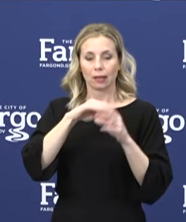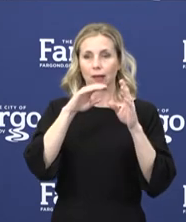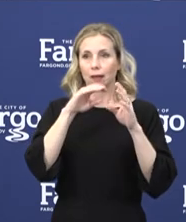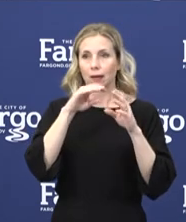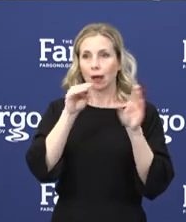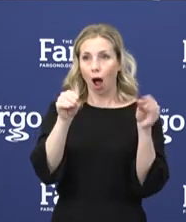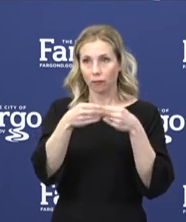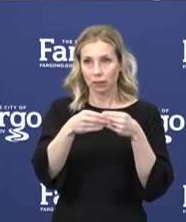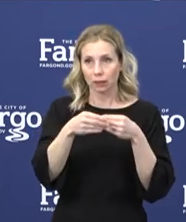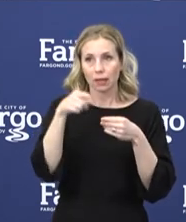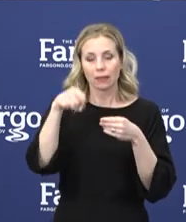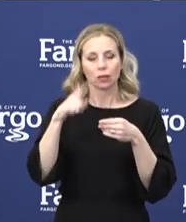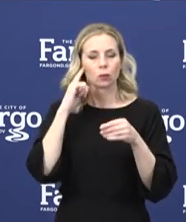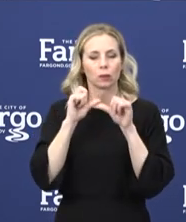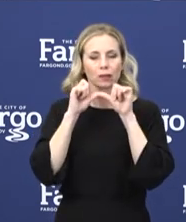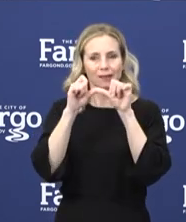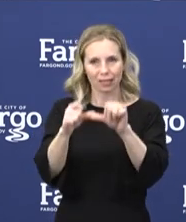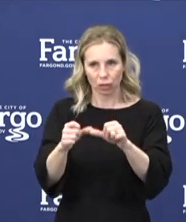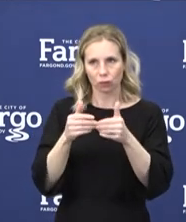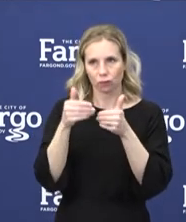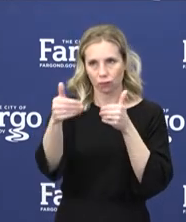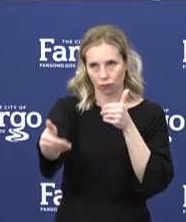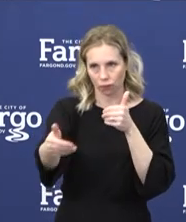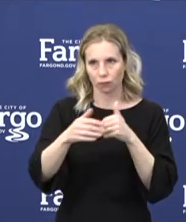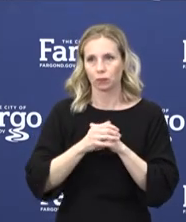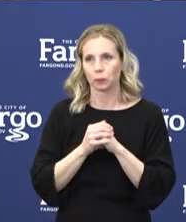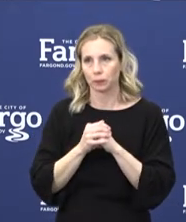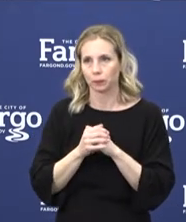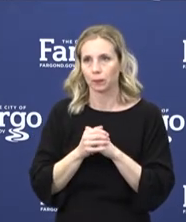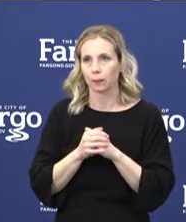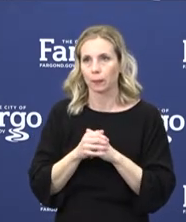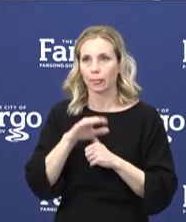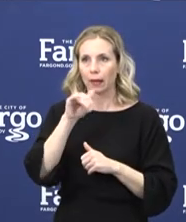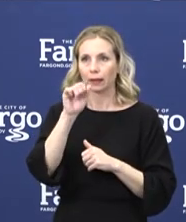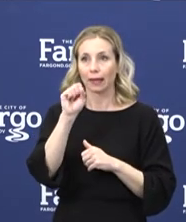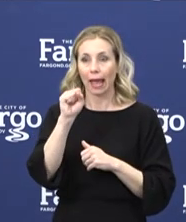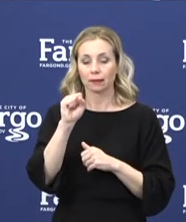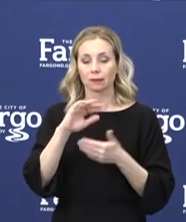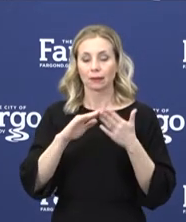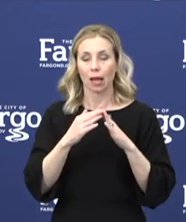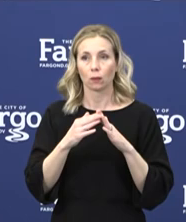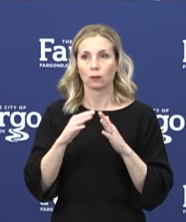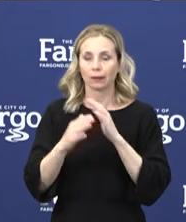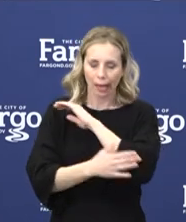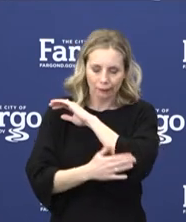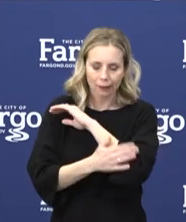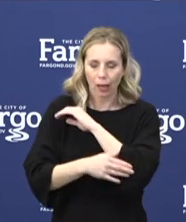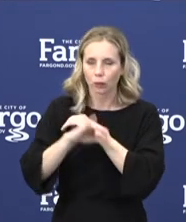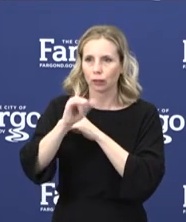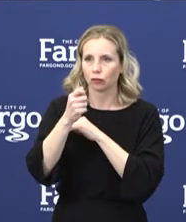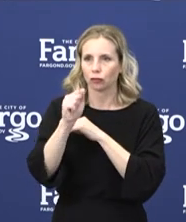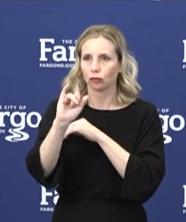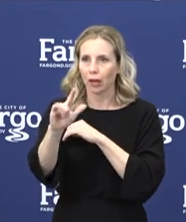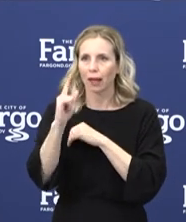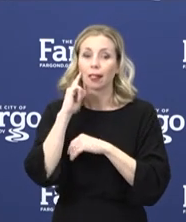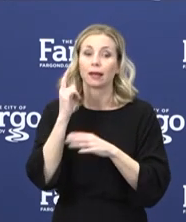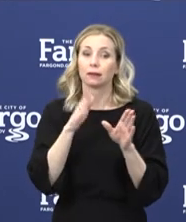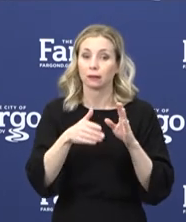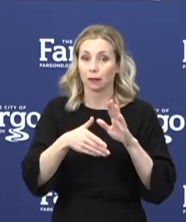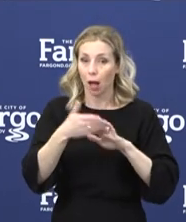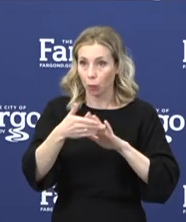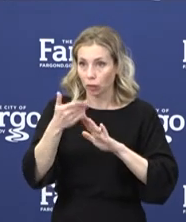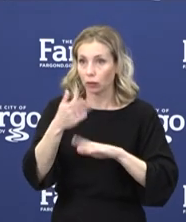This will be the same moving forward throughout this pandemic. The Cass County Jail is operational and safe. We currently have